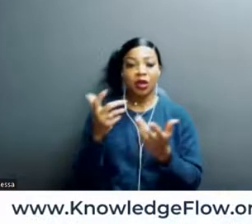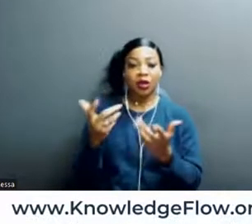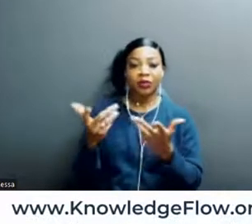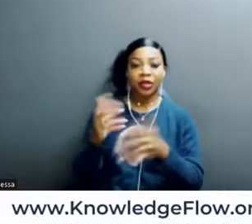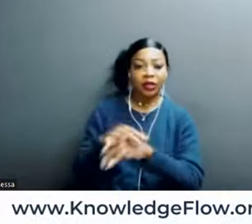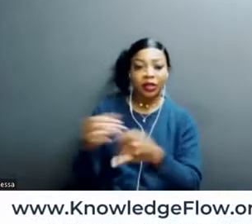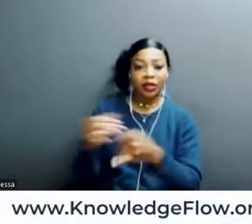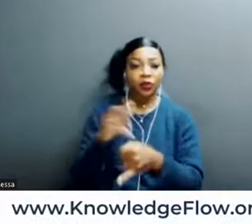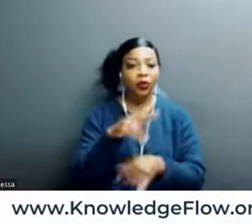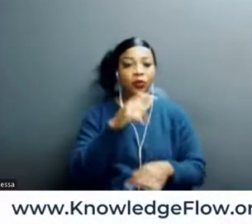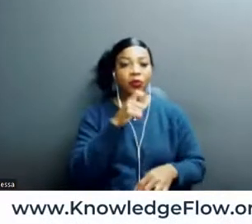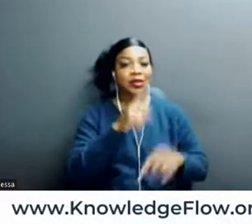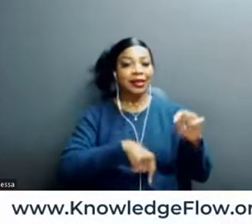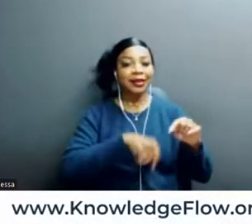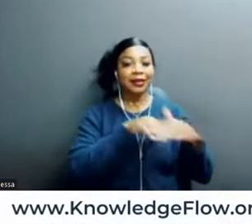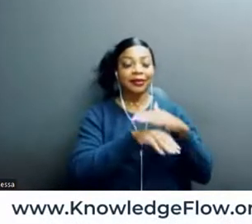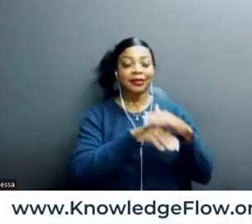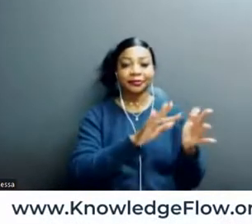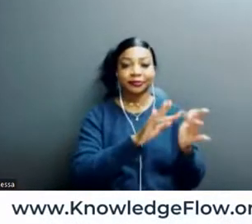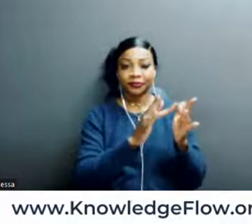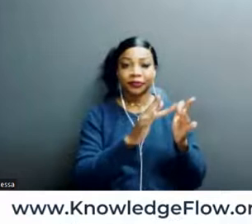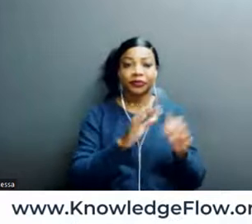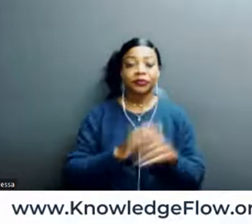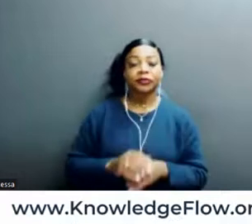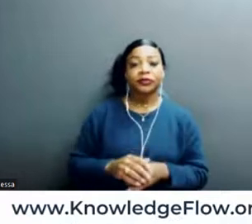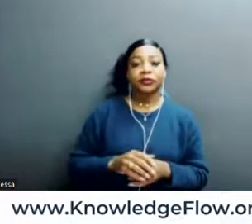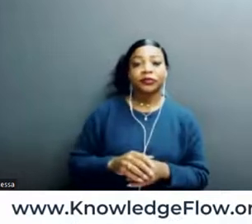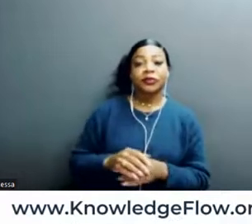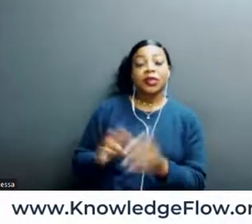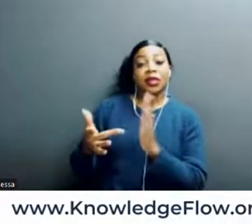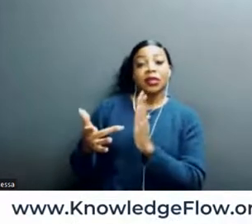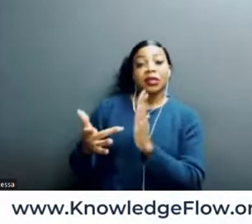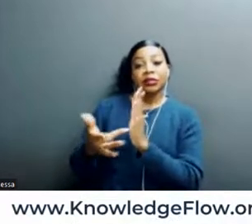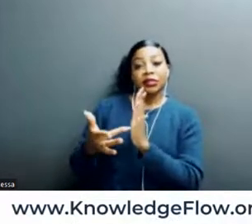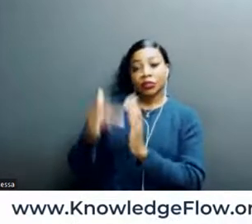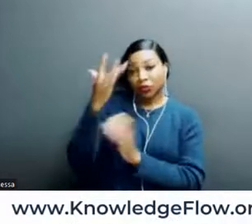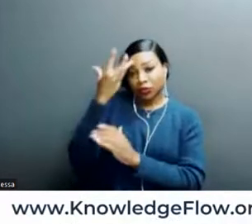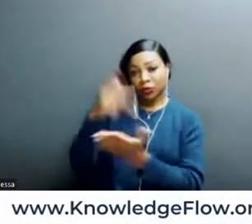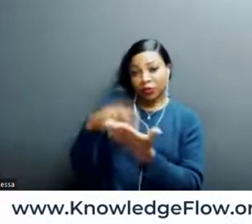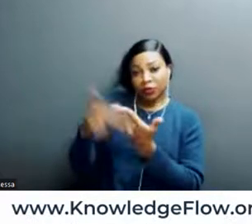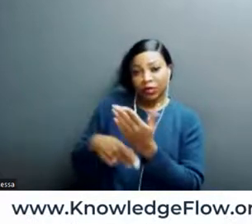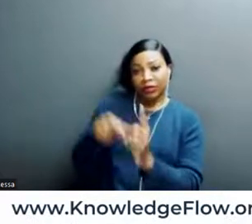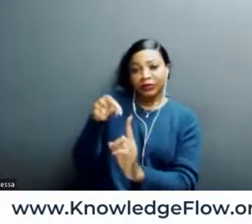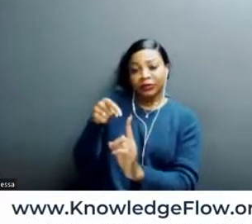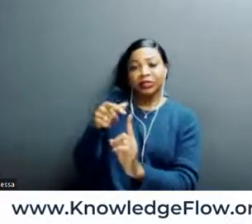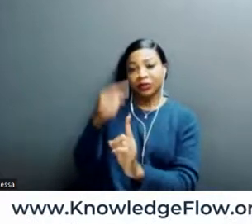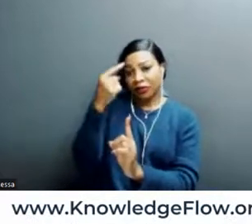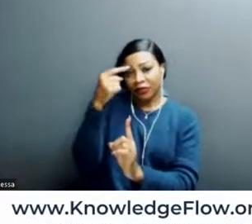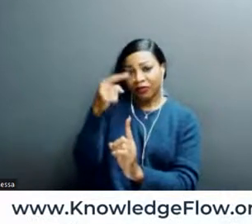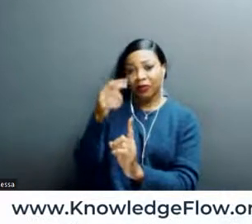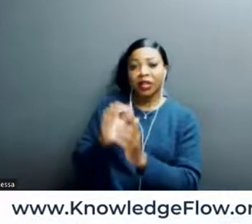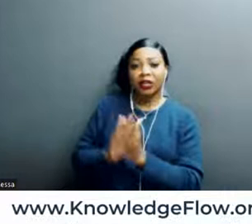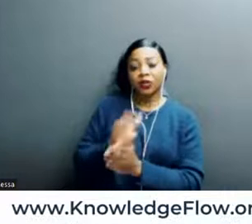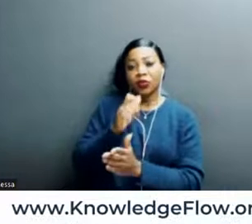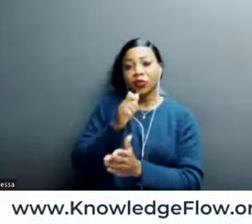access. And I think one of the things with our digital smarts program in particular was that it was geared towards underrepresented and specifically